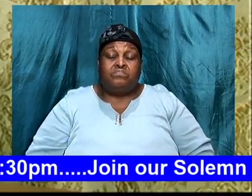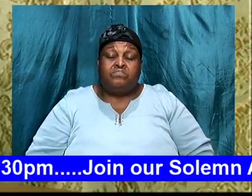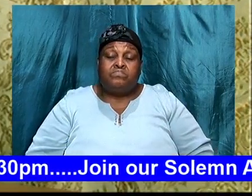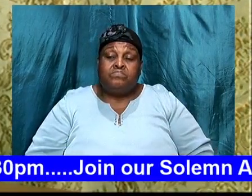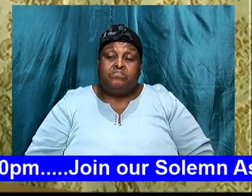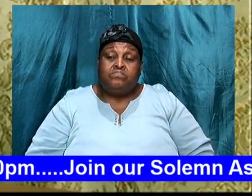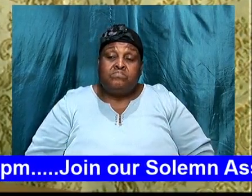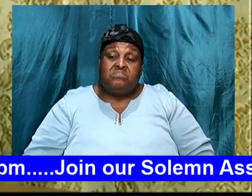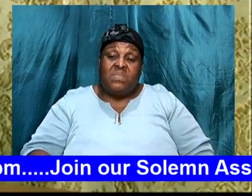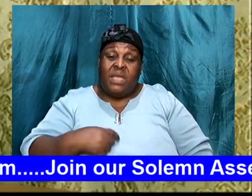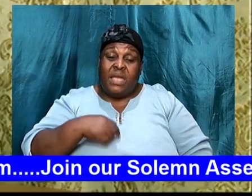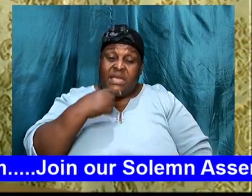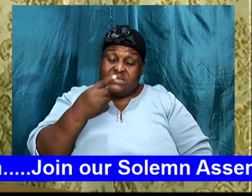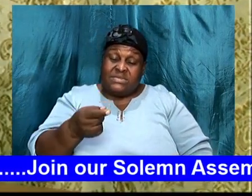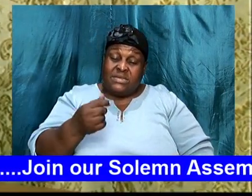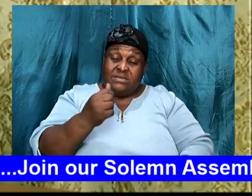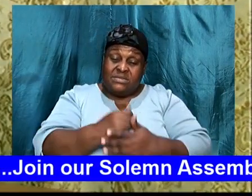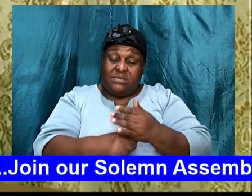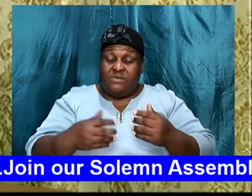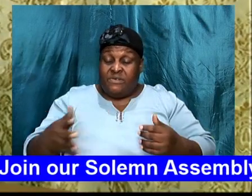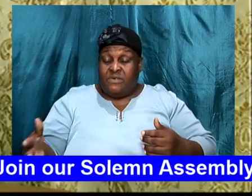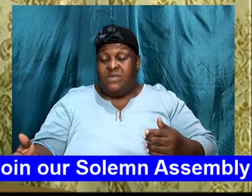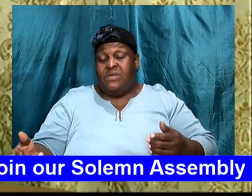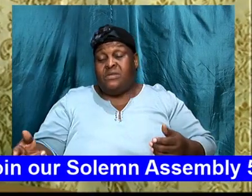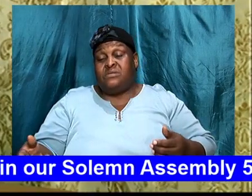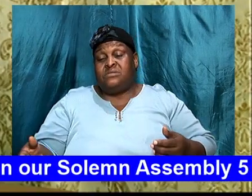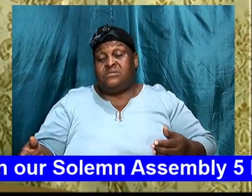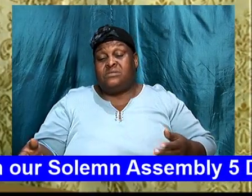like I said, some of the things, that we are going through,